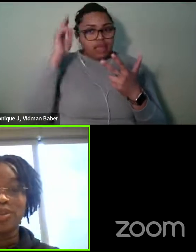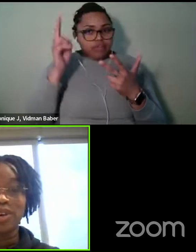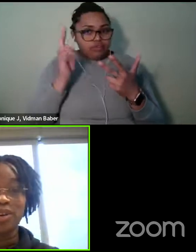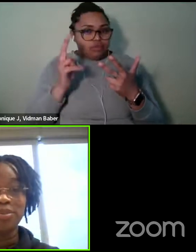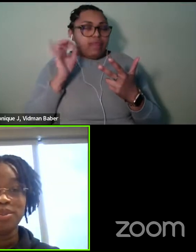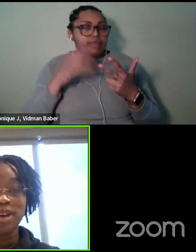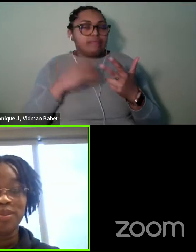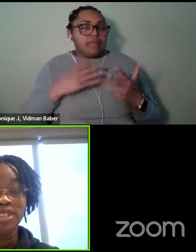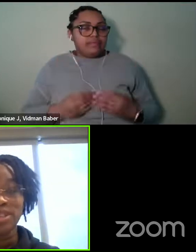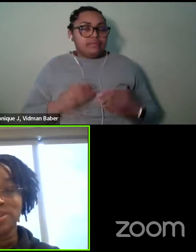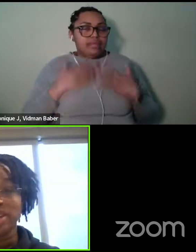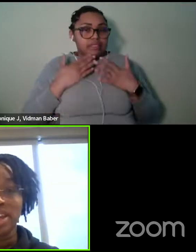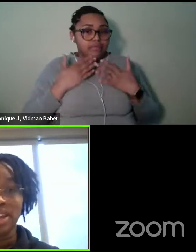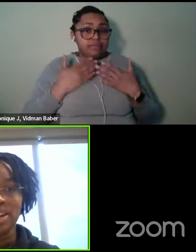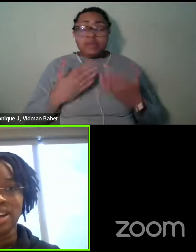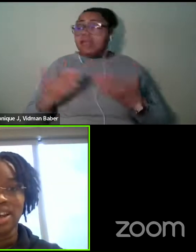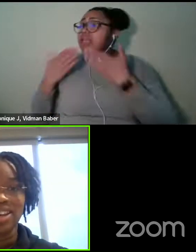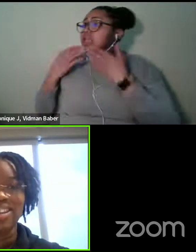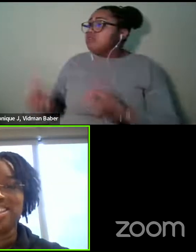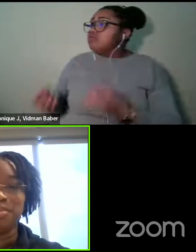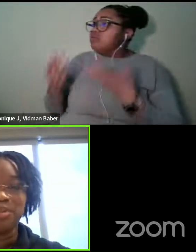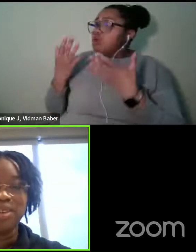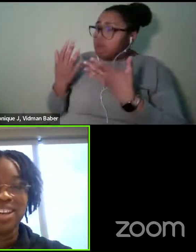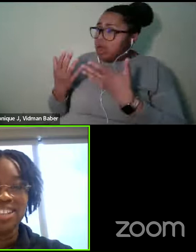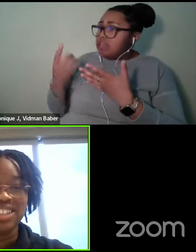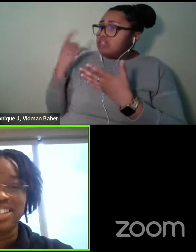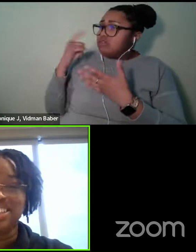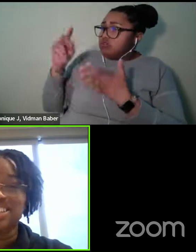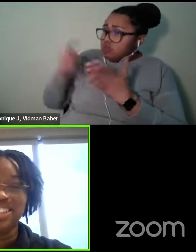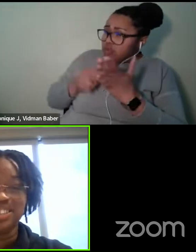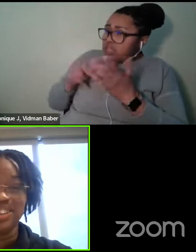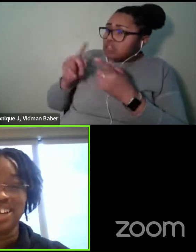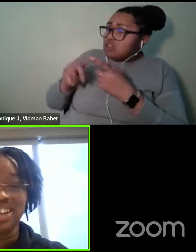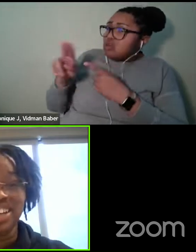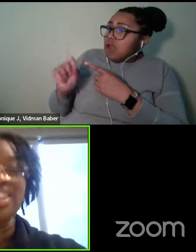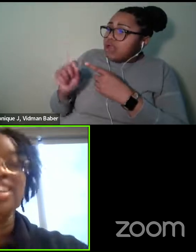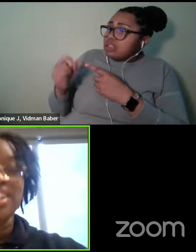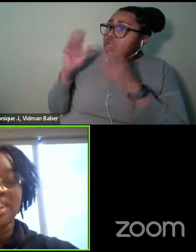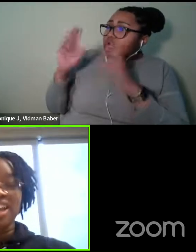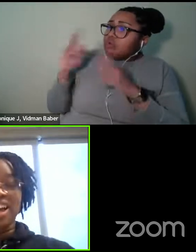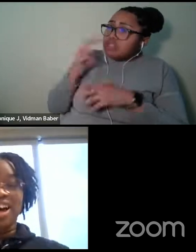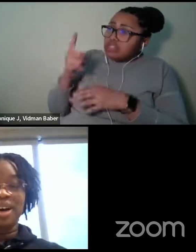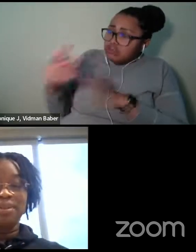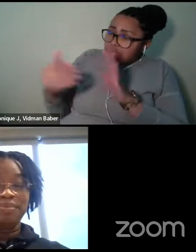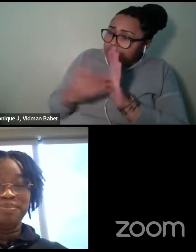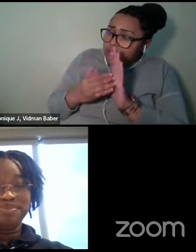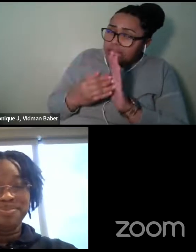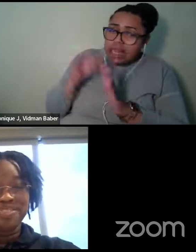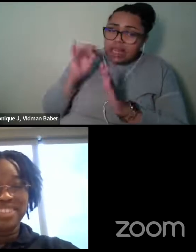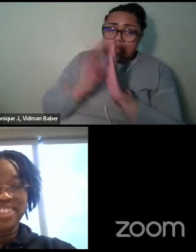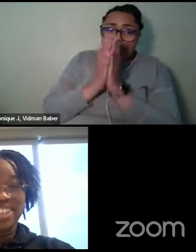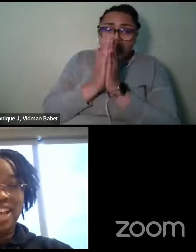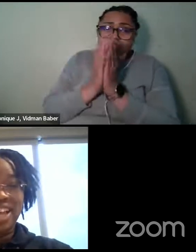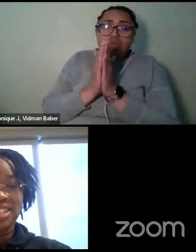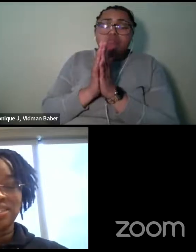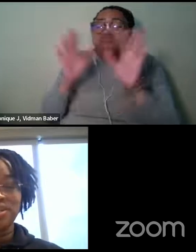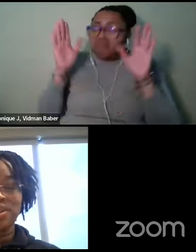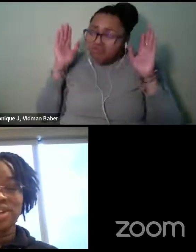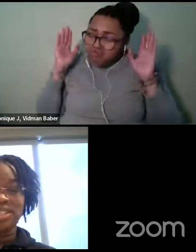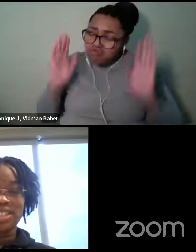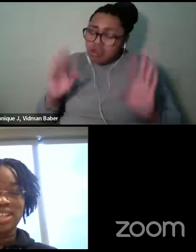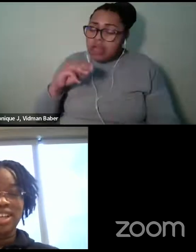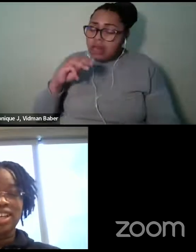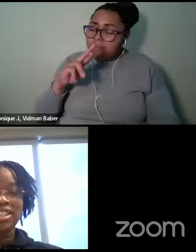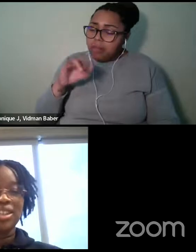we hope that we see you again and mermaid can be great. Thank you so much for having me. Yes,